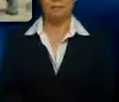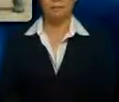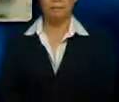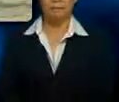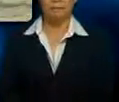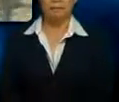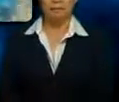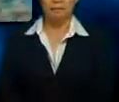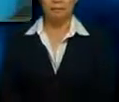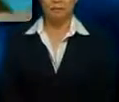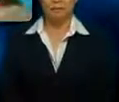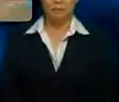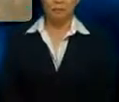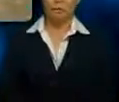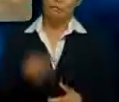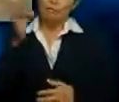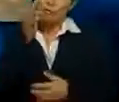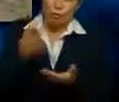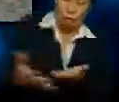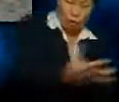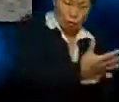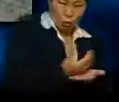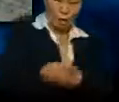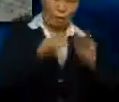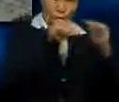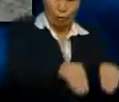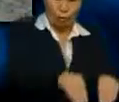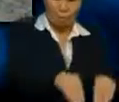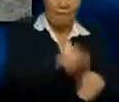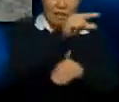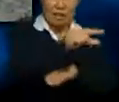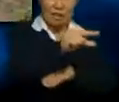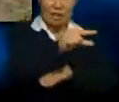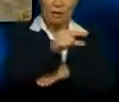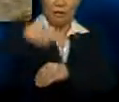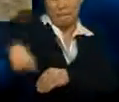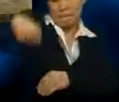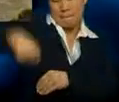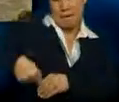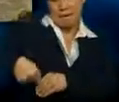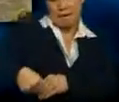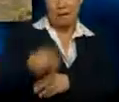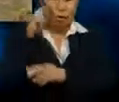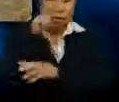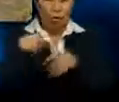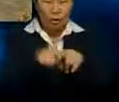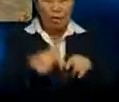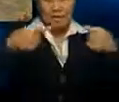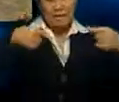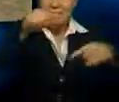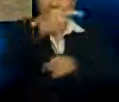The loose fruits will be collected and put into the G-Bag. This looks like a green net.